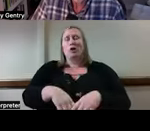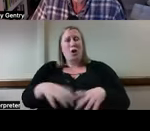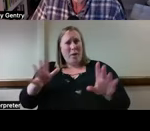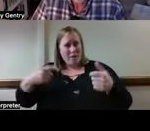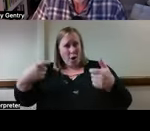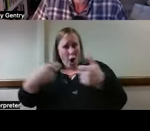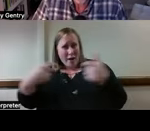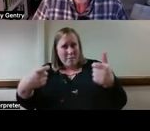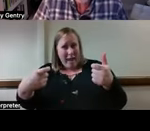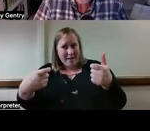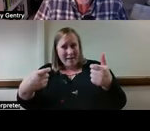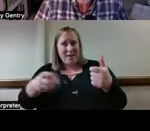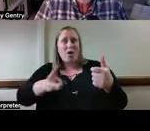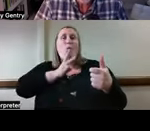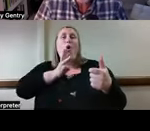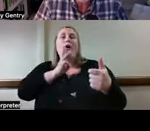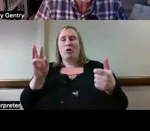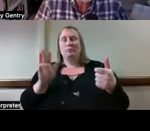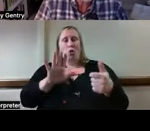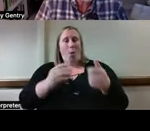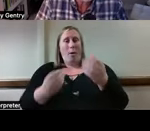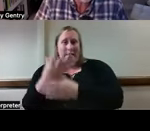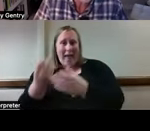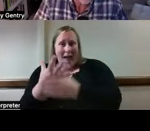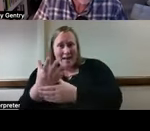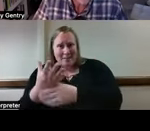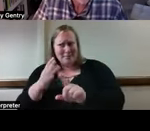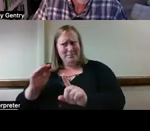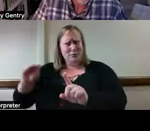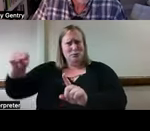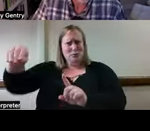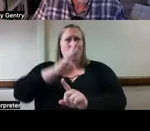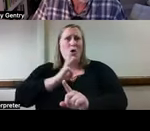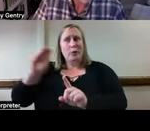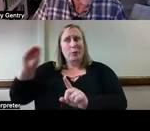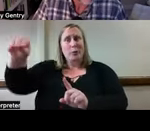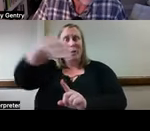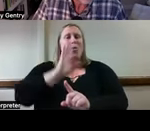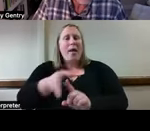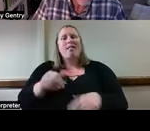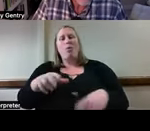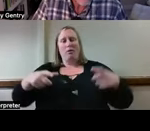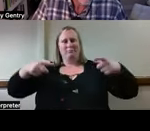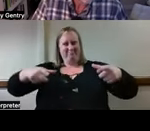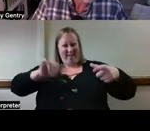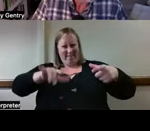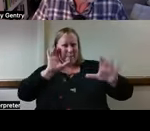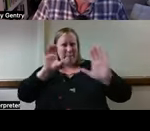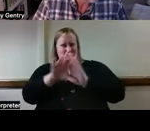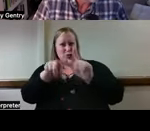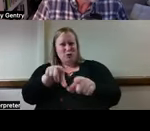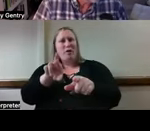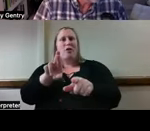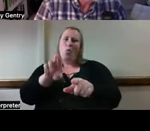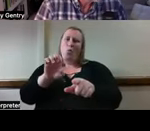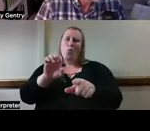cleaner for instance like the Roomba shown here that cost about $375. And there is automated pet feeders and even